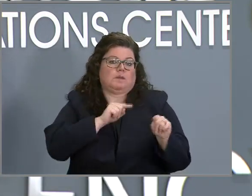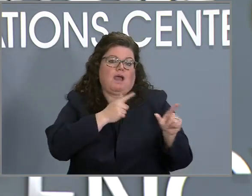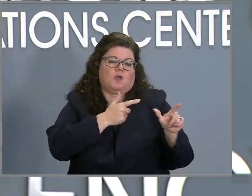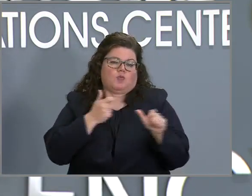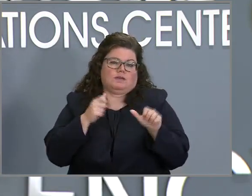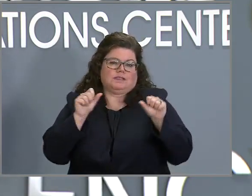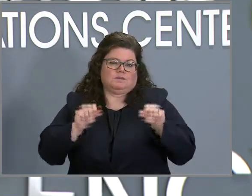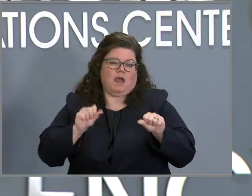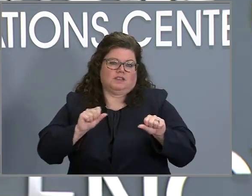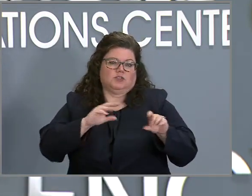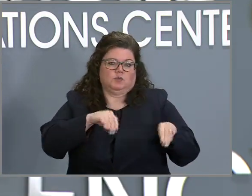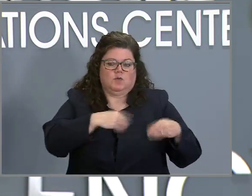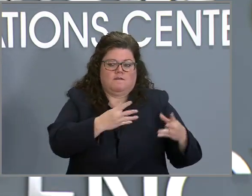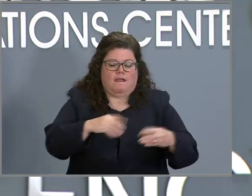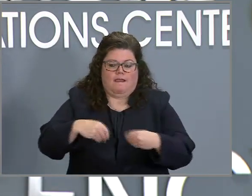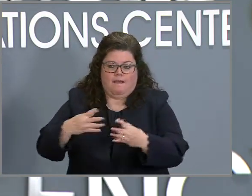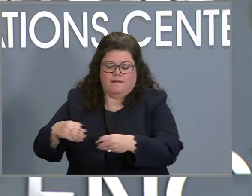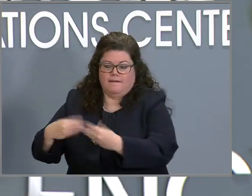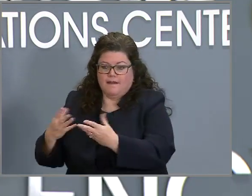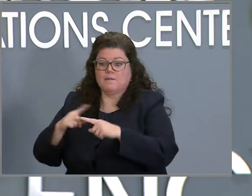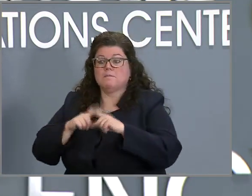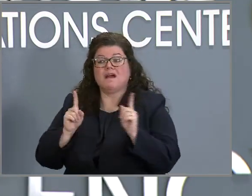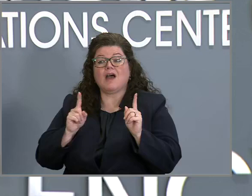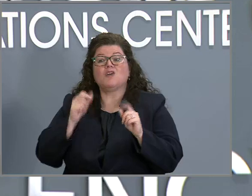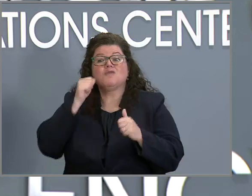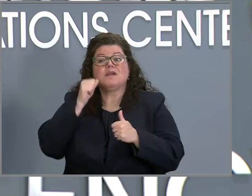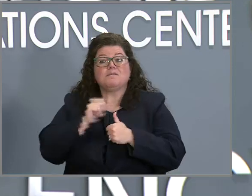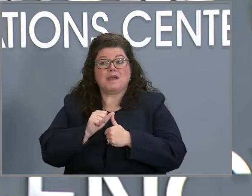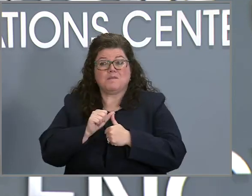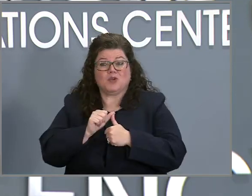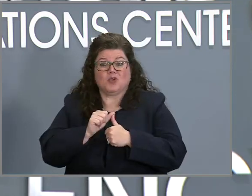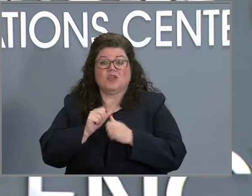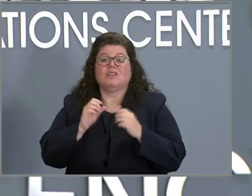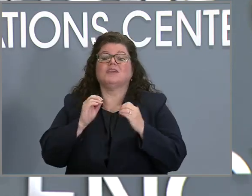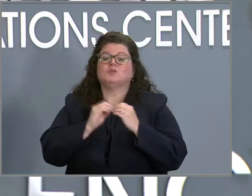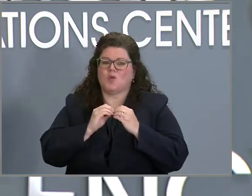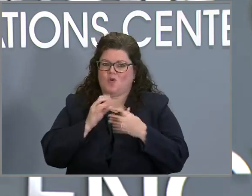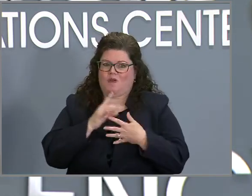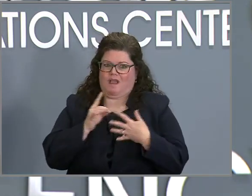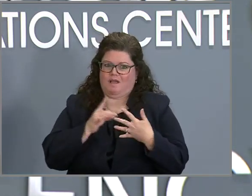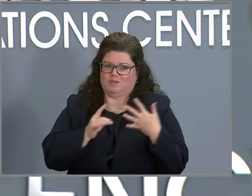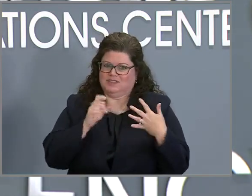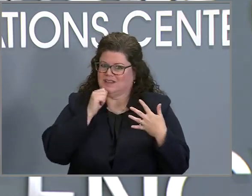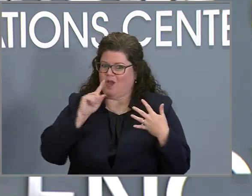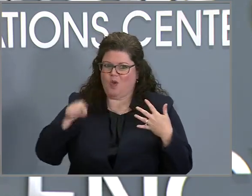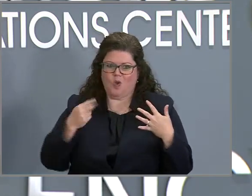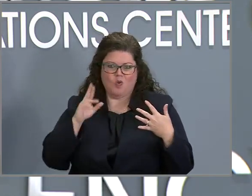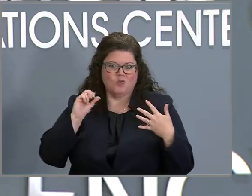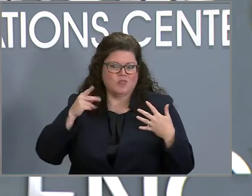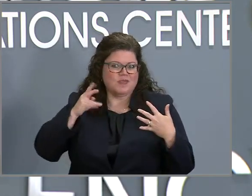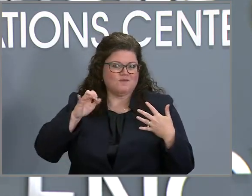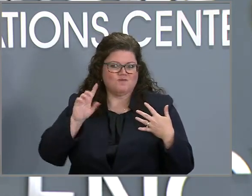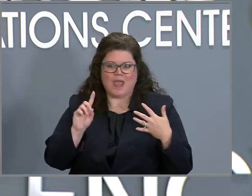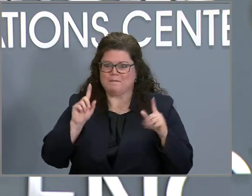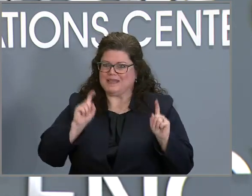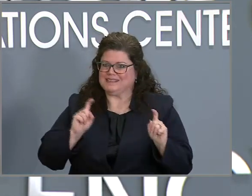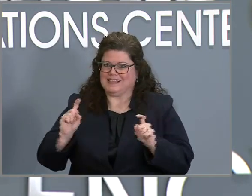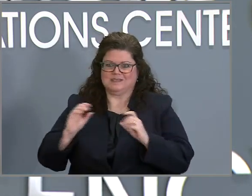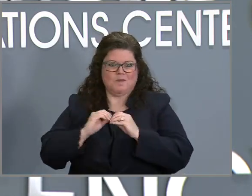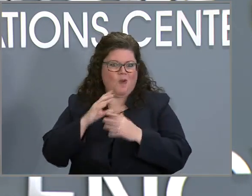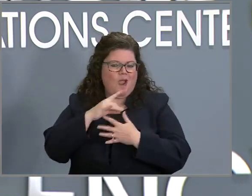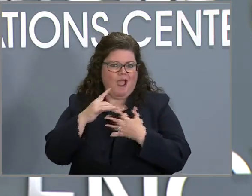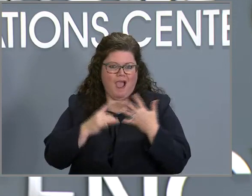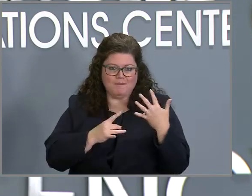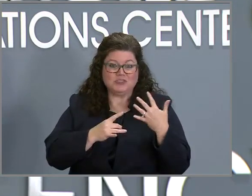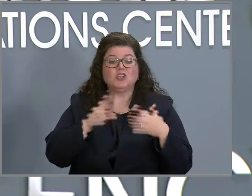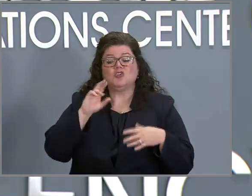provide access to those tests. But again, I want to remind folks there are more options than just the rapid tests that's available for folks to get tested. It's